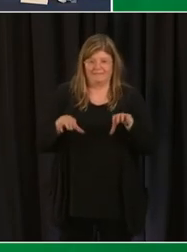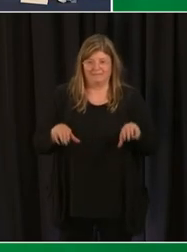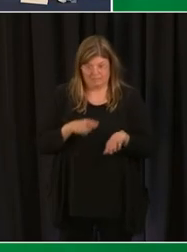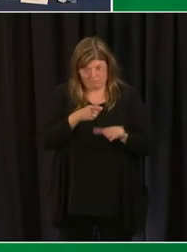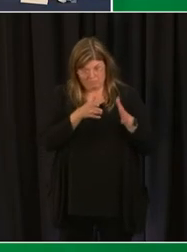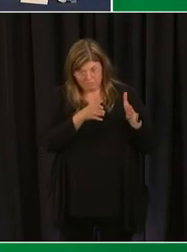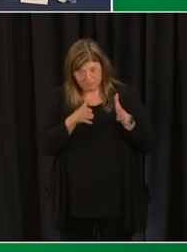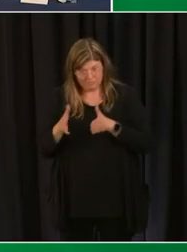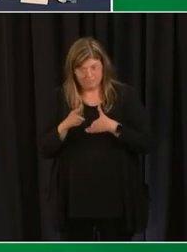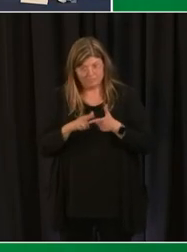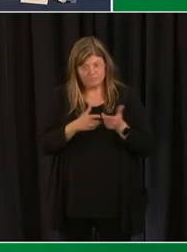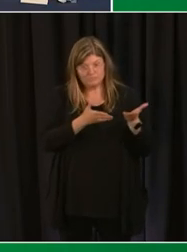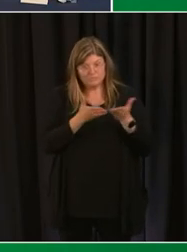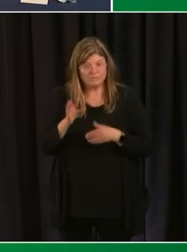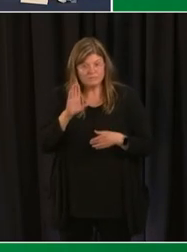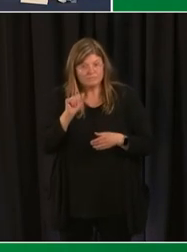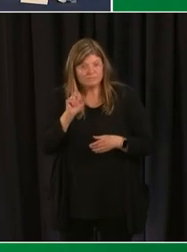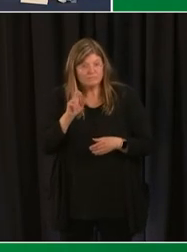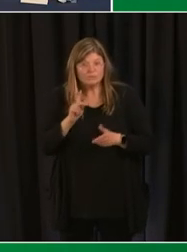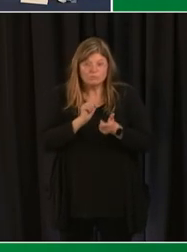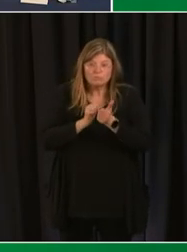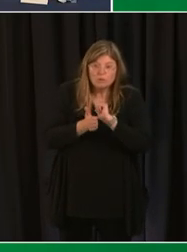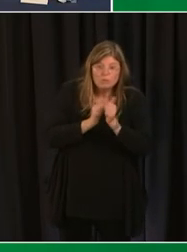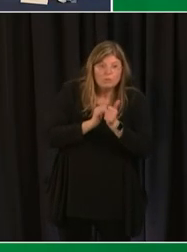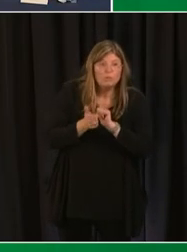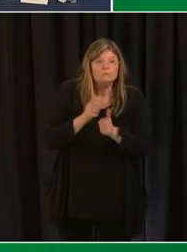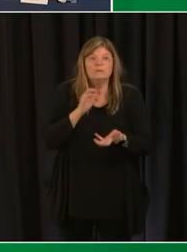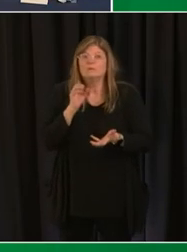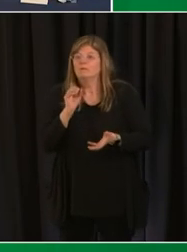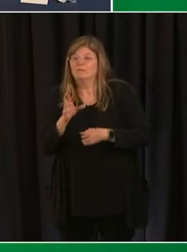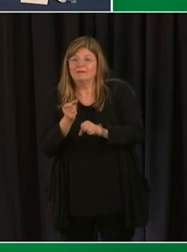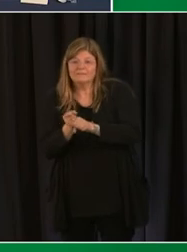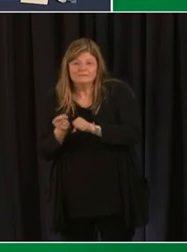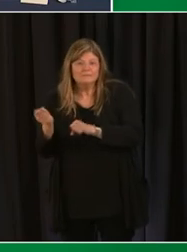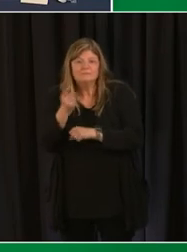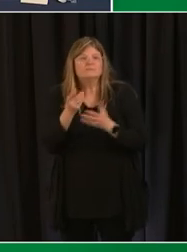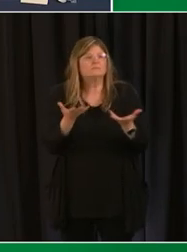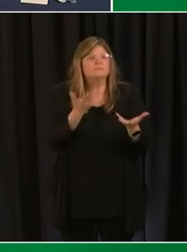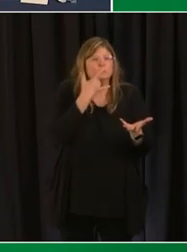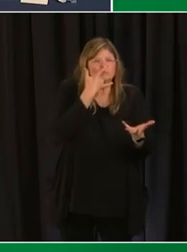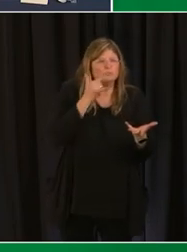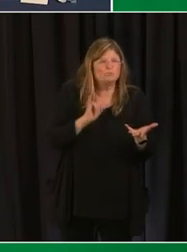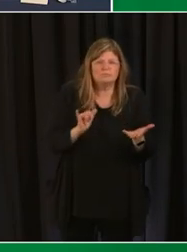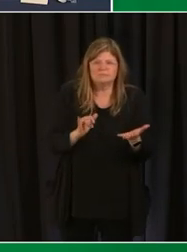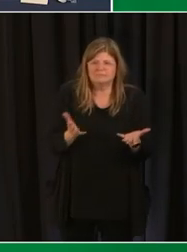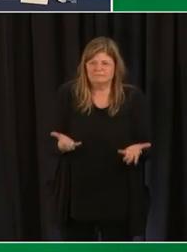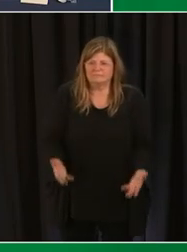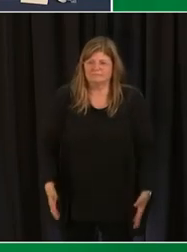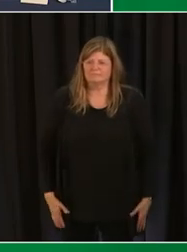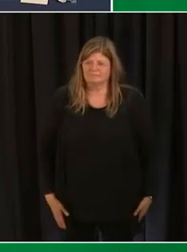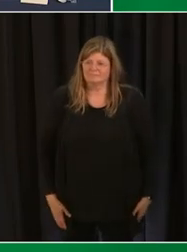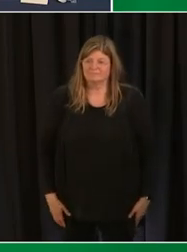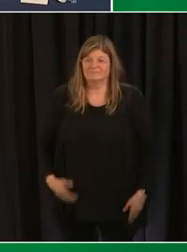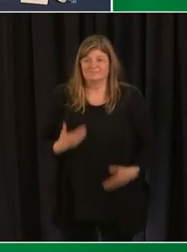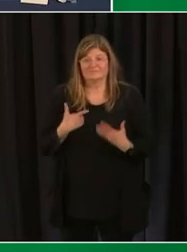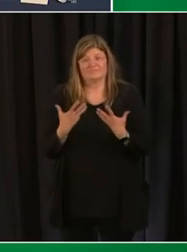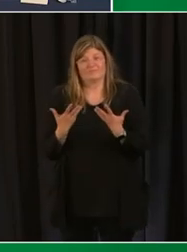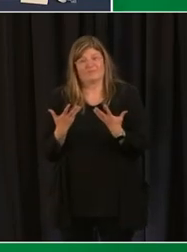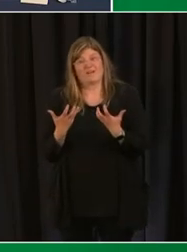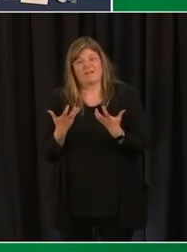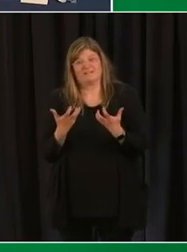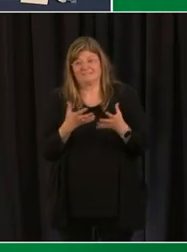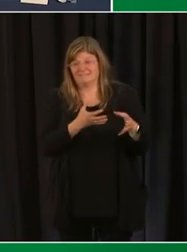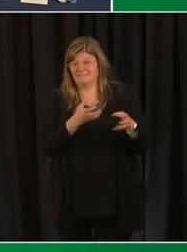a plan to bring back sports this year or next year what is that going to look like yeah we'd like to bring back